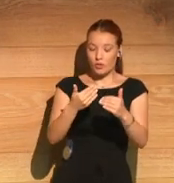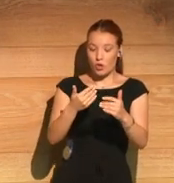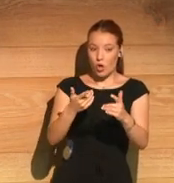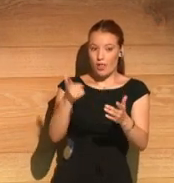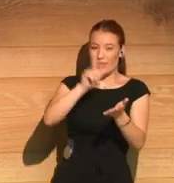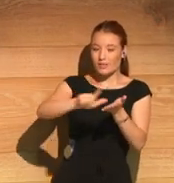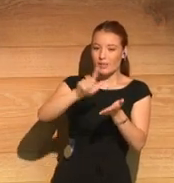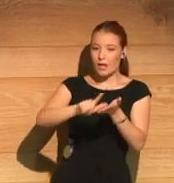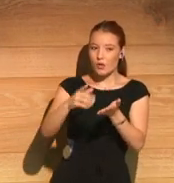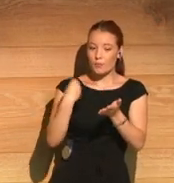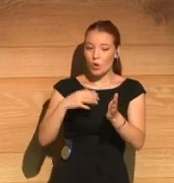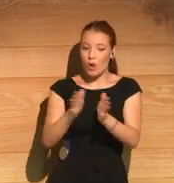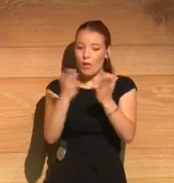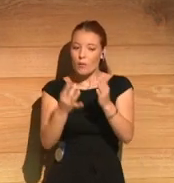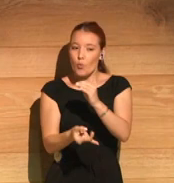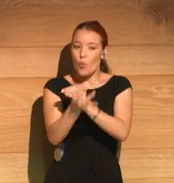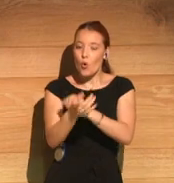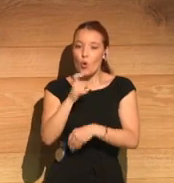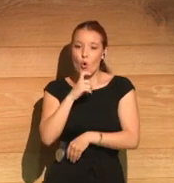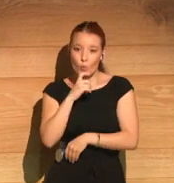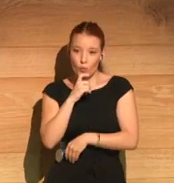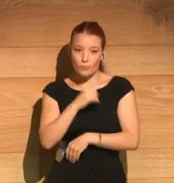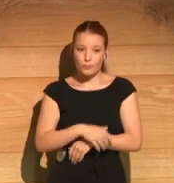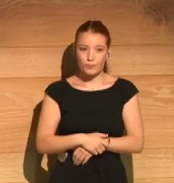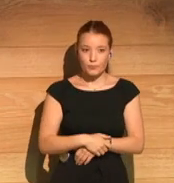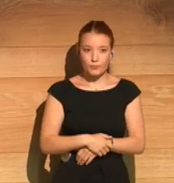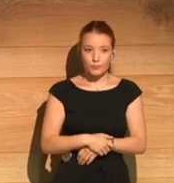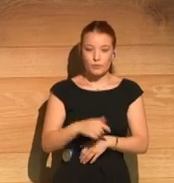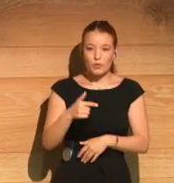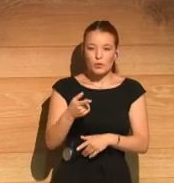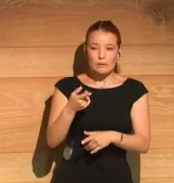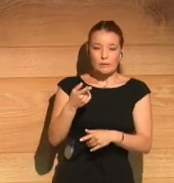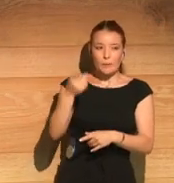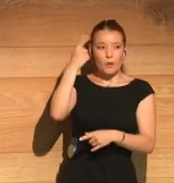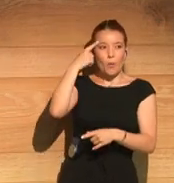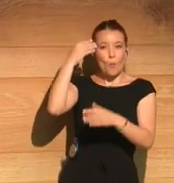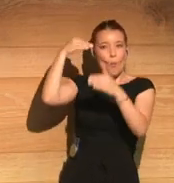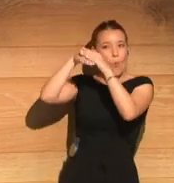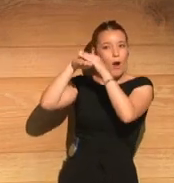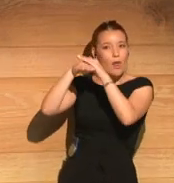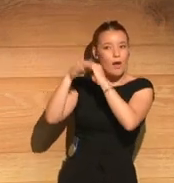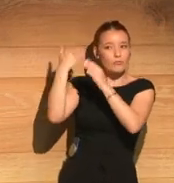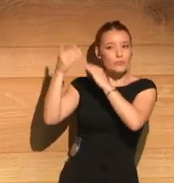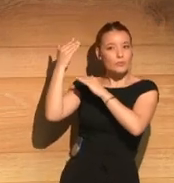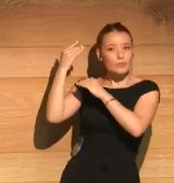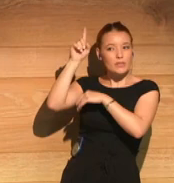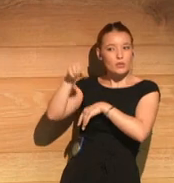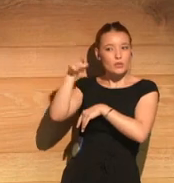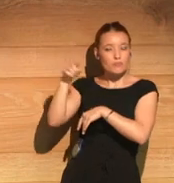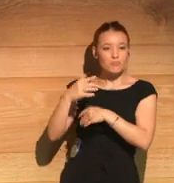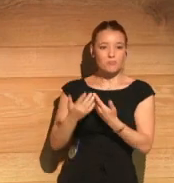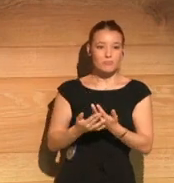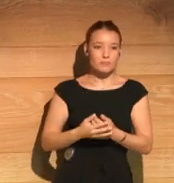cooking. How did it begin? did If it was there in your mind for a long time?